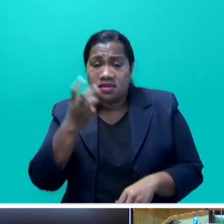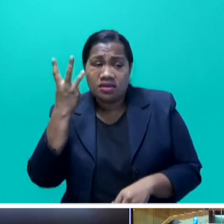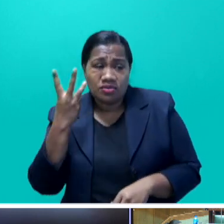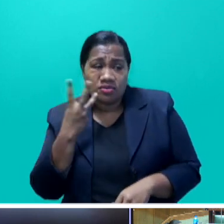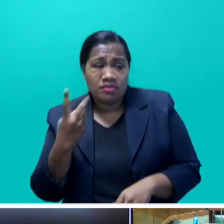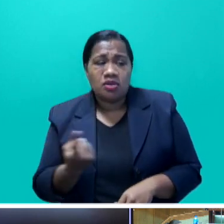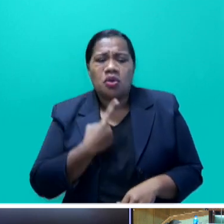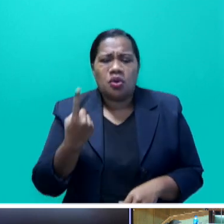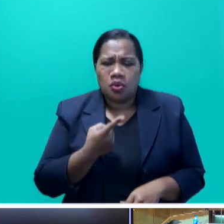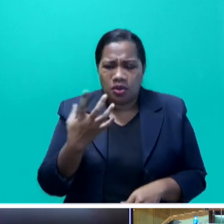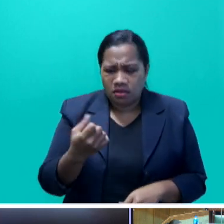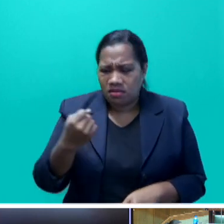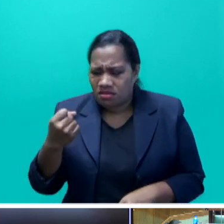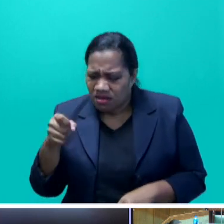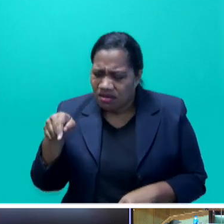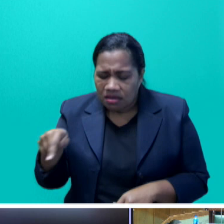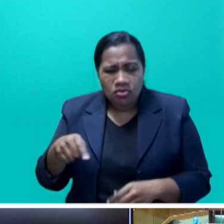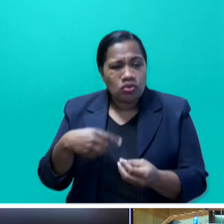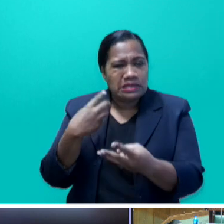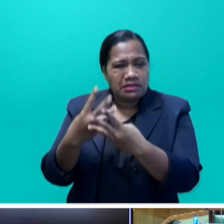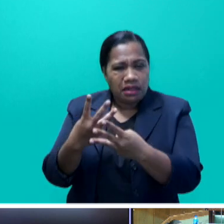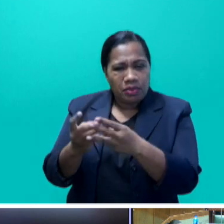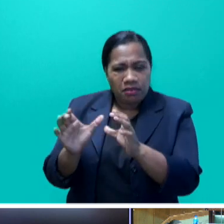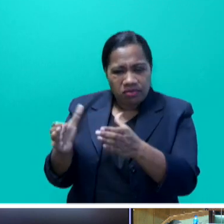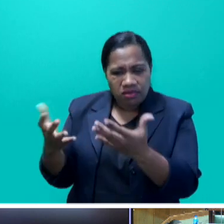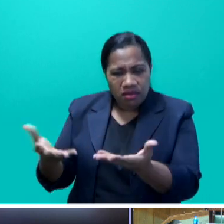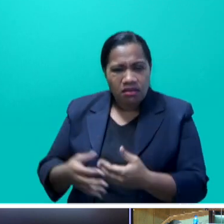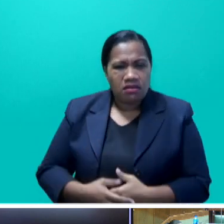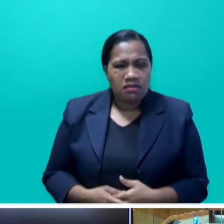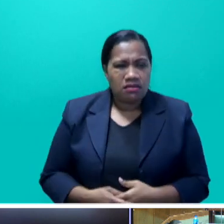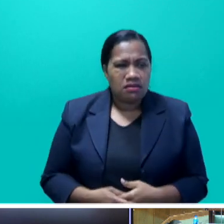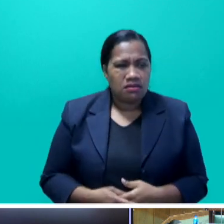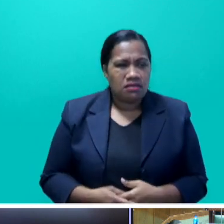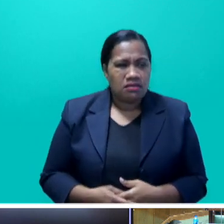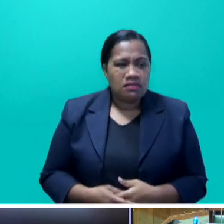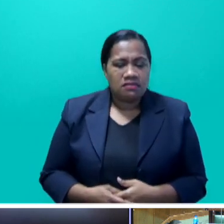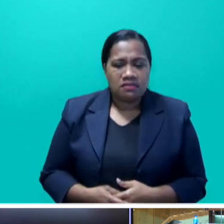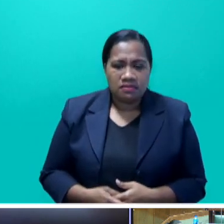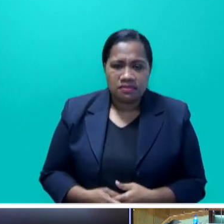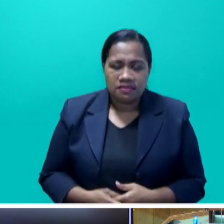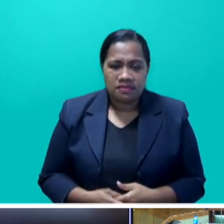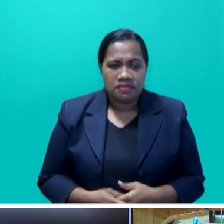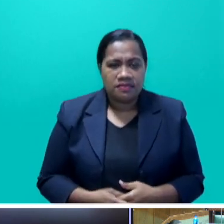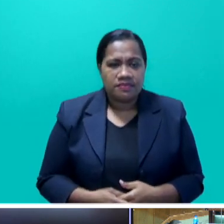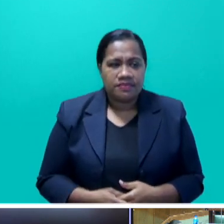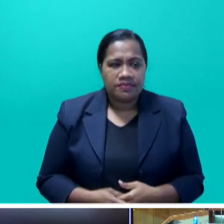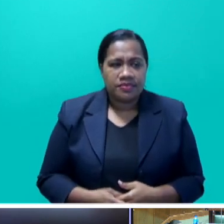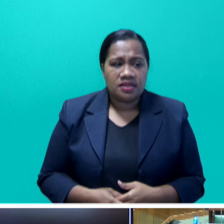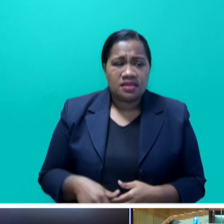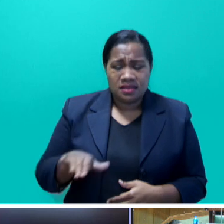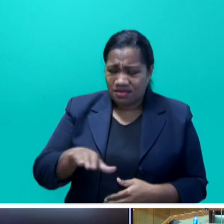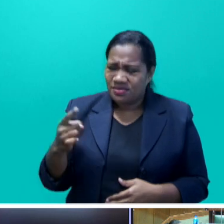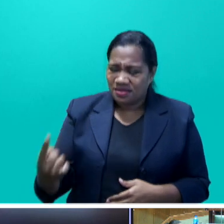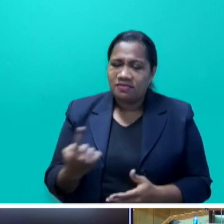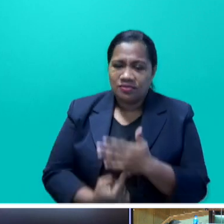-imploding party called Svodapa, will not back off from their opposition. They have put themselves in a corner,